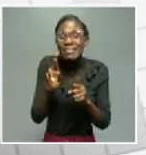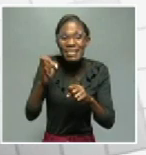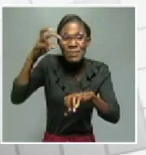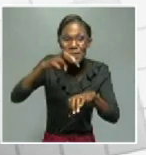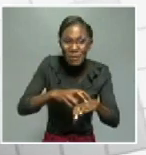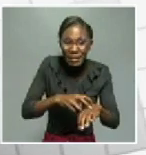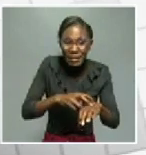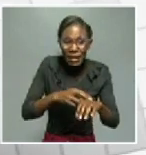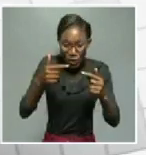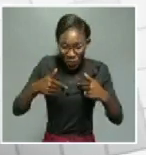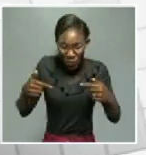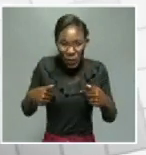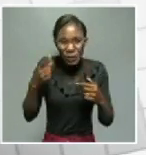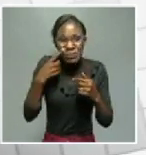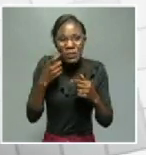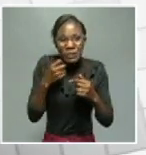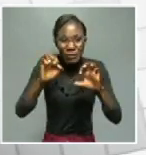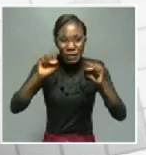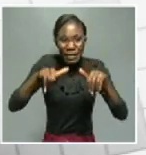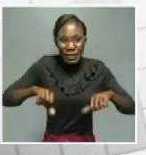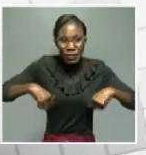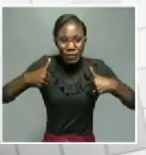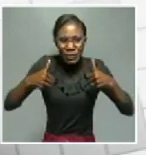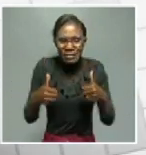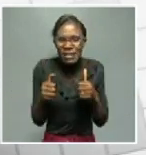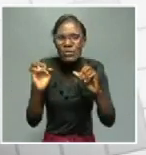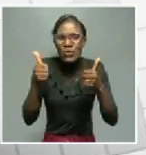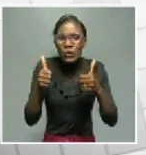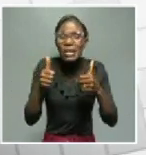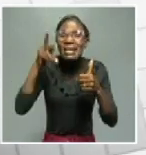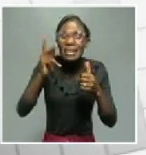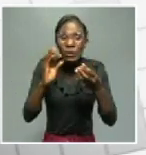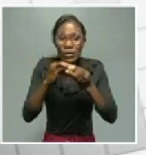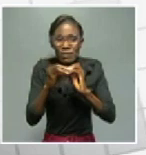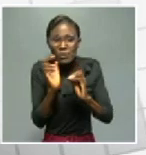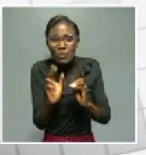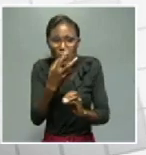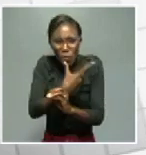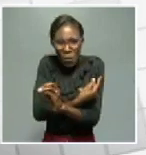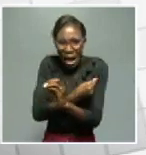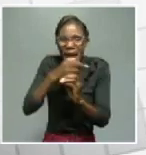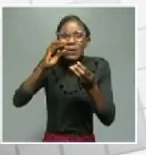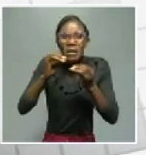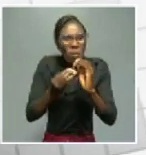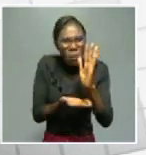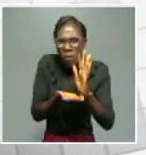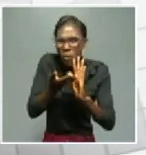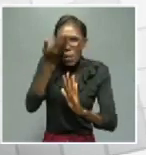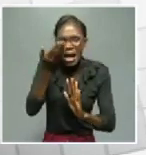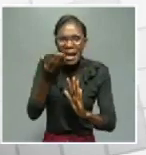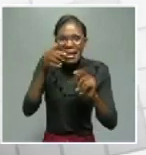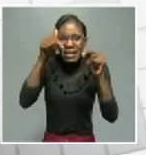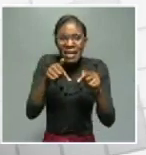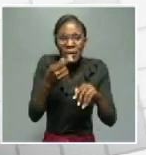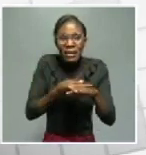sure that we beef up our systems accordingly. The vaccination rates have increased with a target of 97,000. So far, we have managed to vaccinate